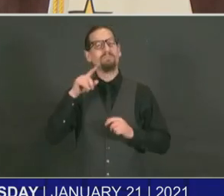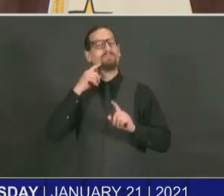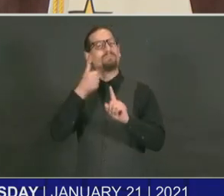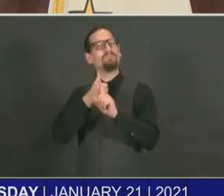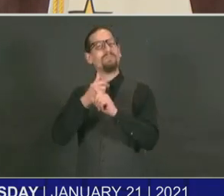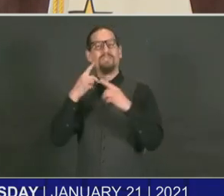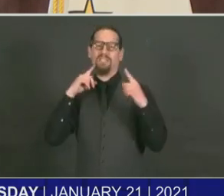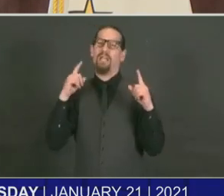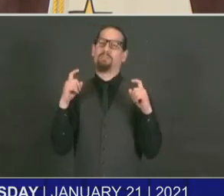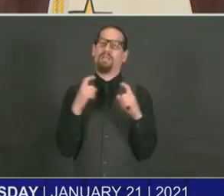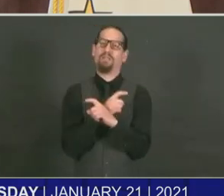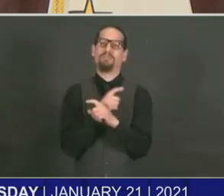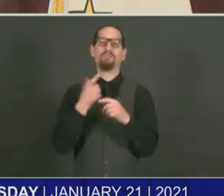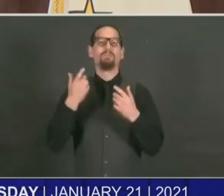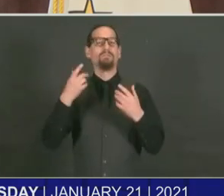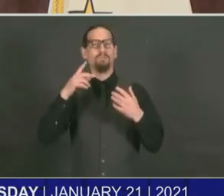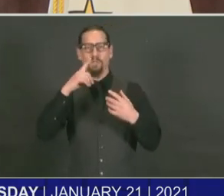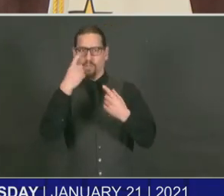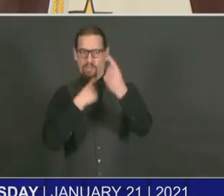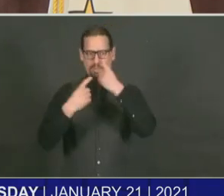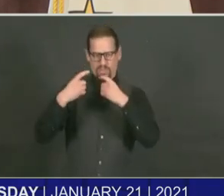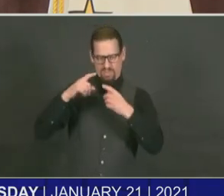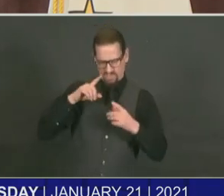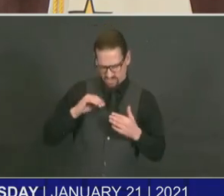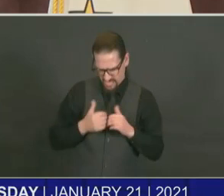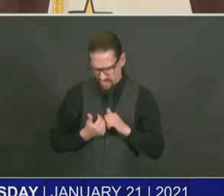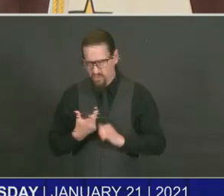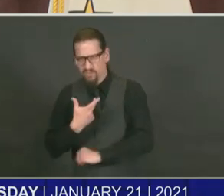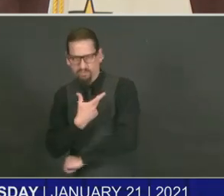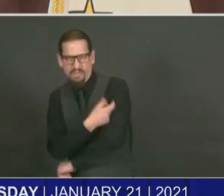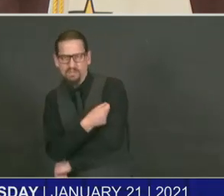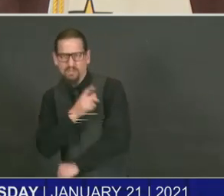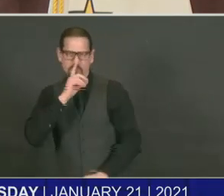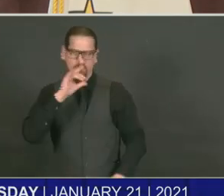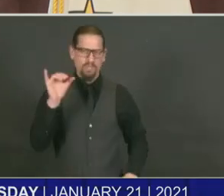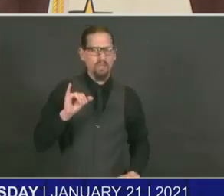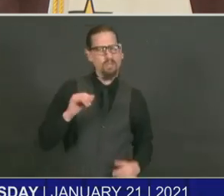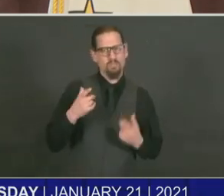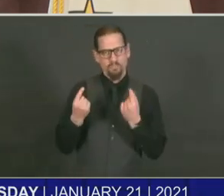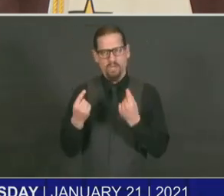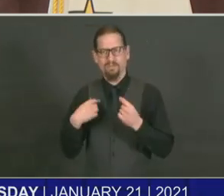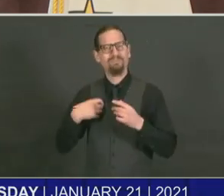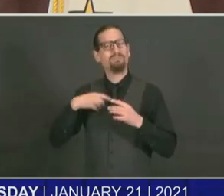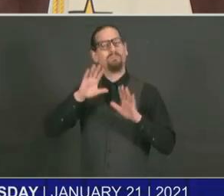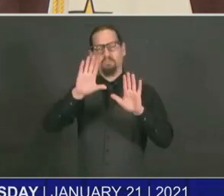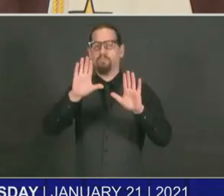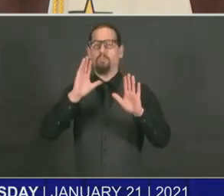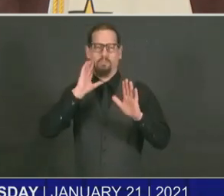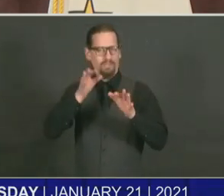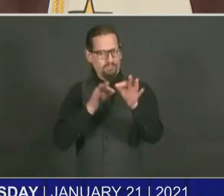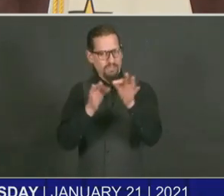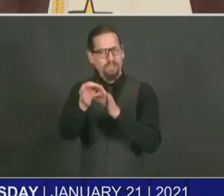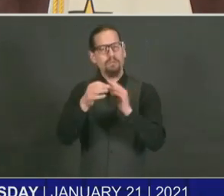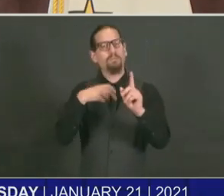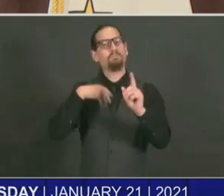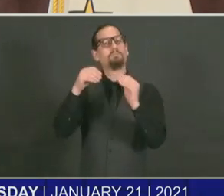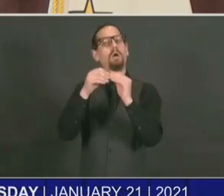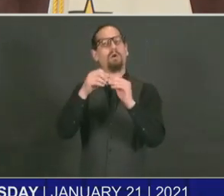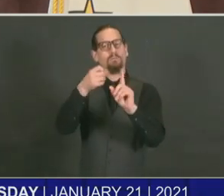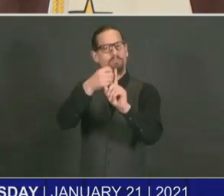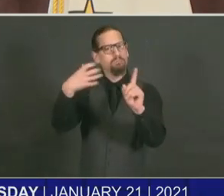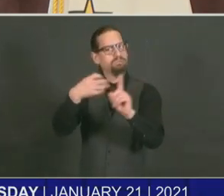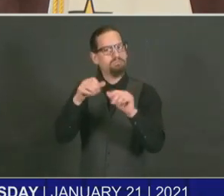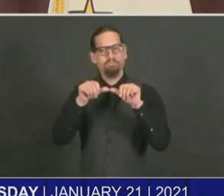to understand regarding the vaccine. So I want to really, really talk about this further. While the